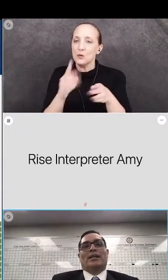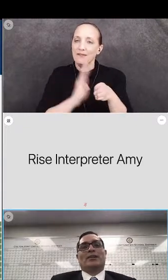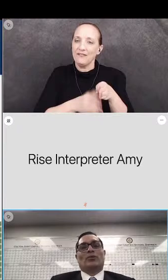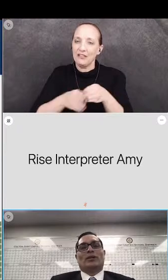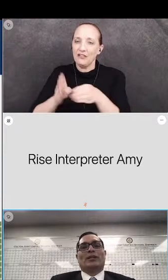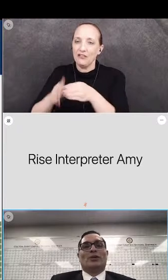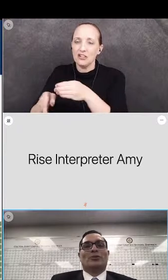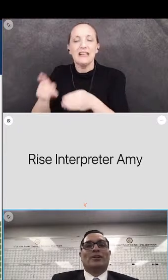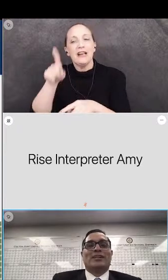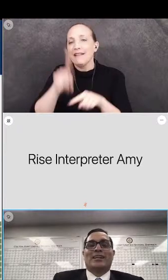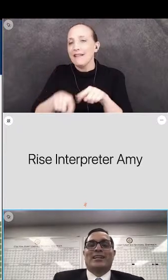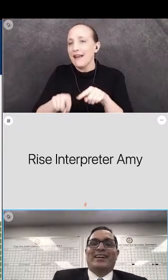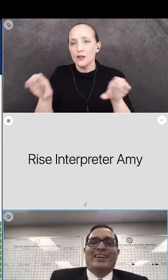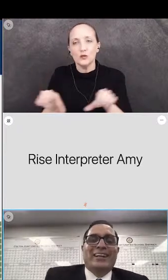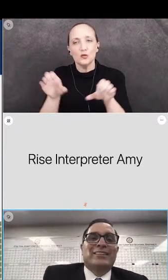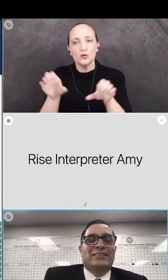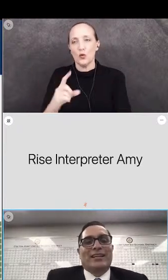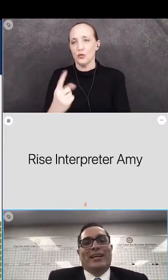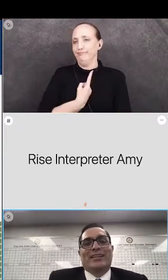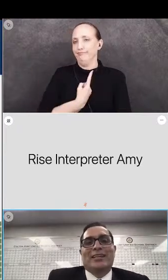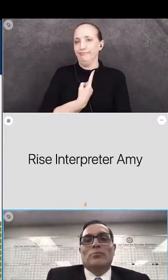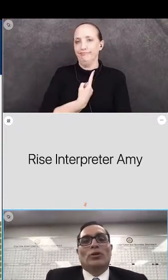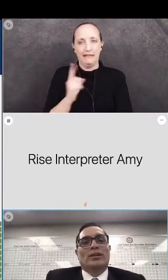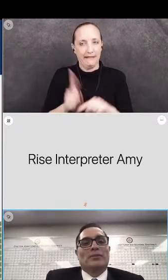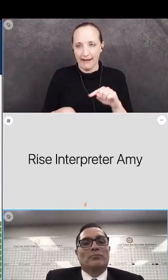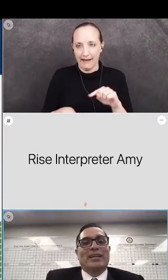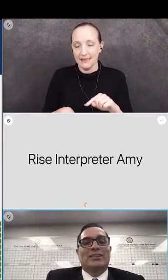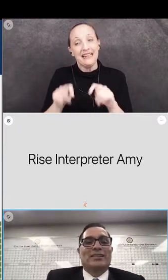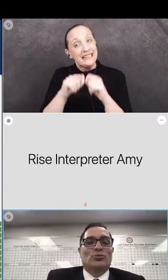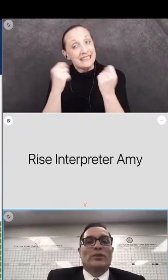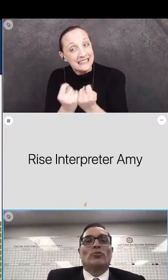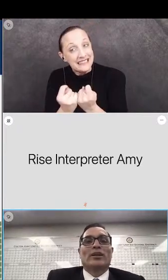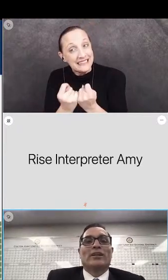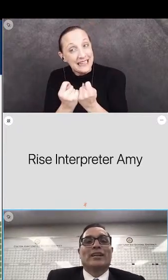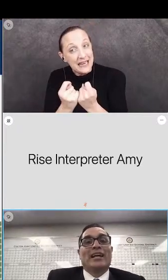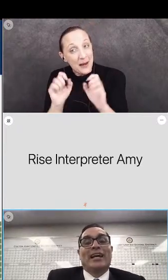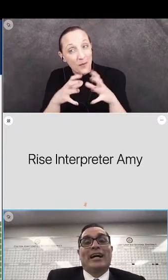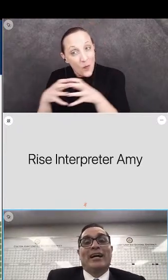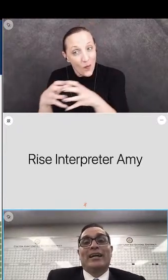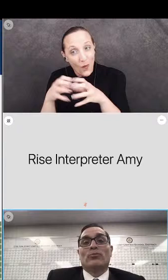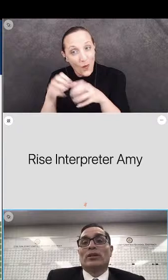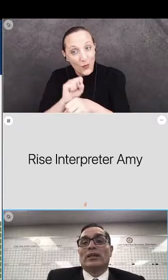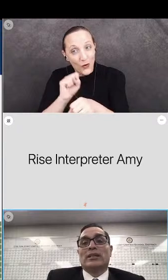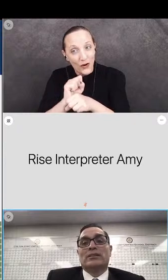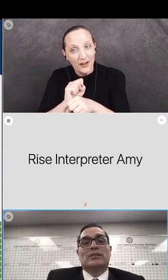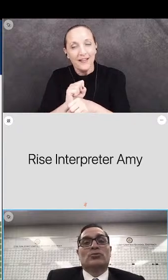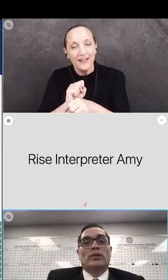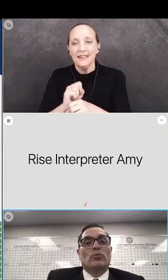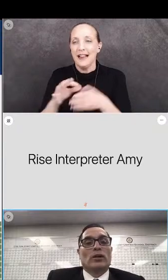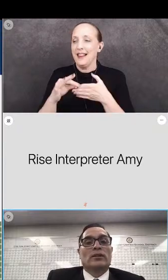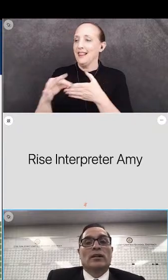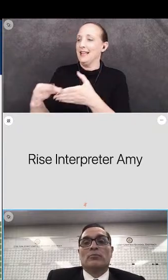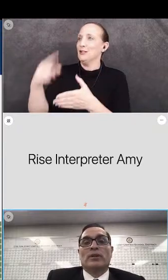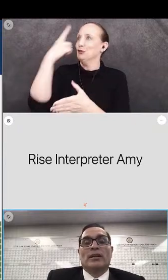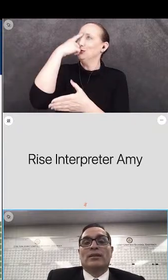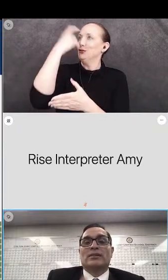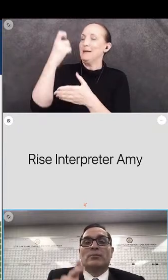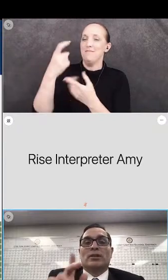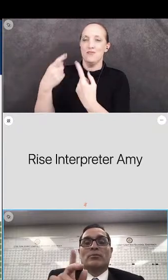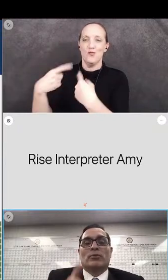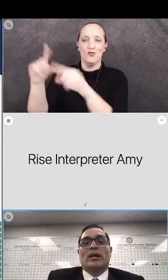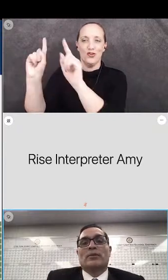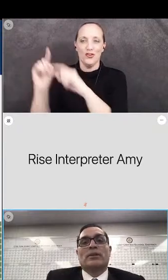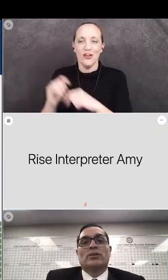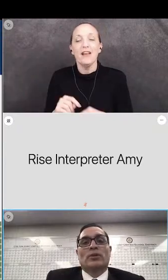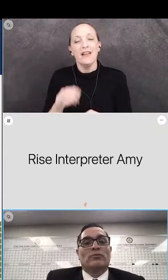this work alone. I'd like to say teamwork makes the dream work. And really, this is dream work, but